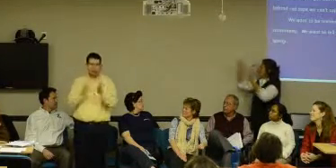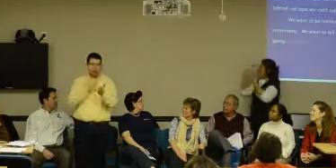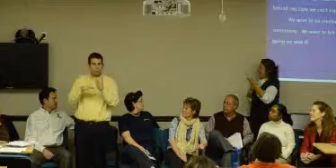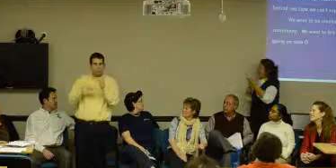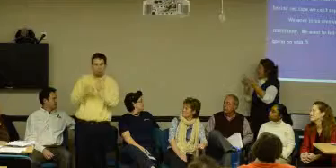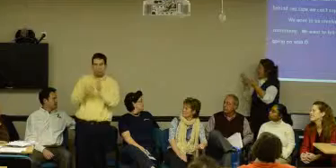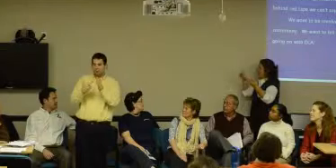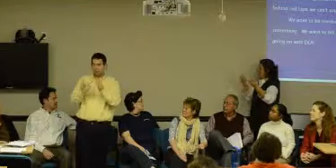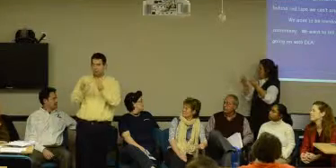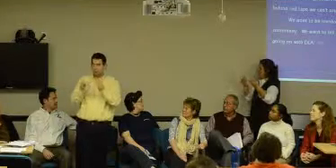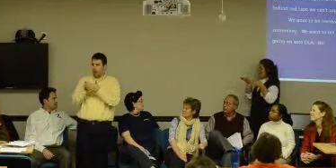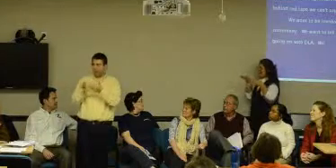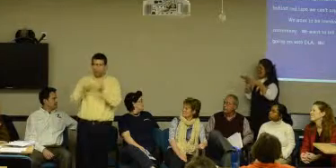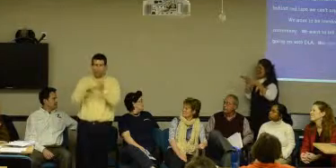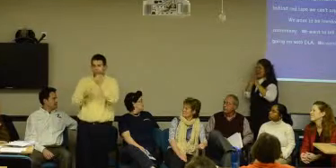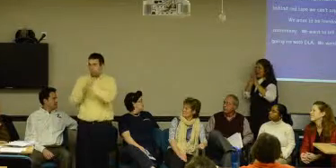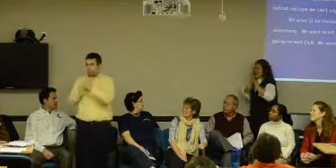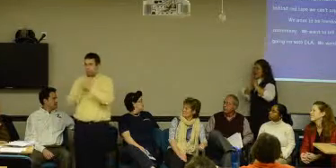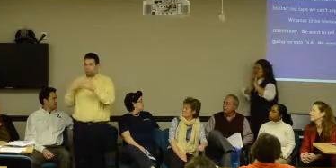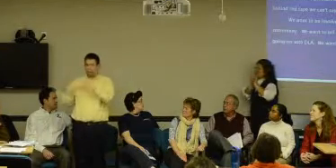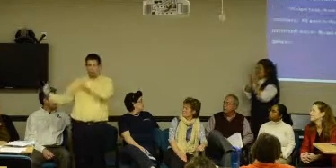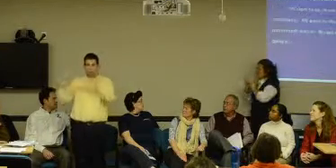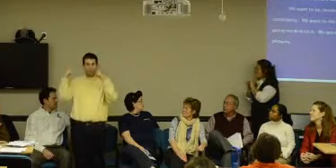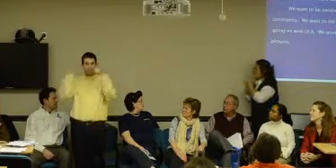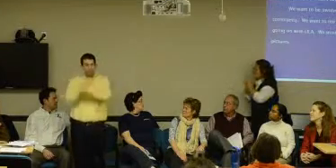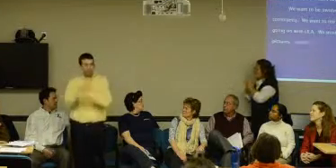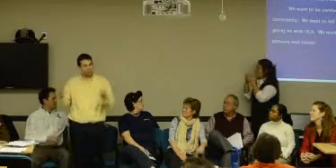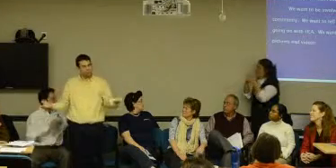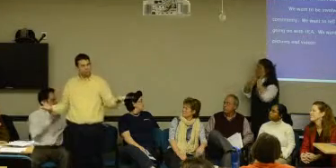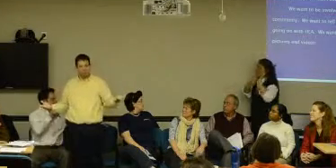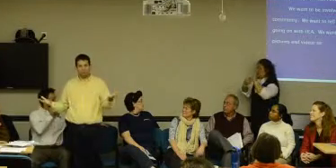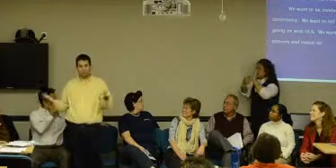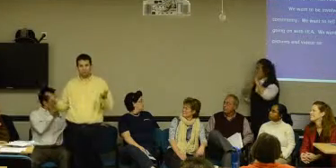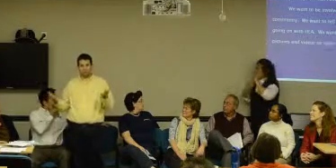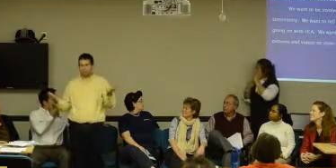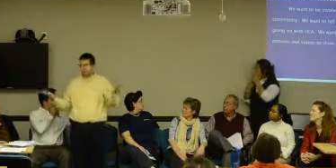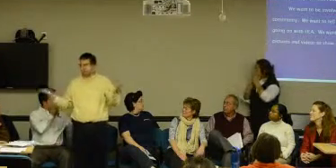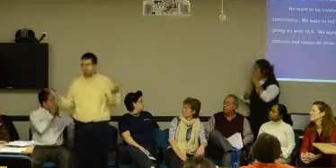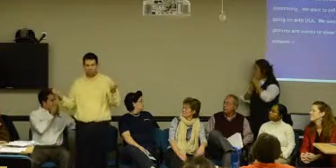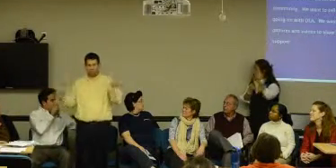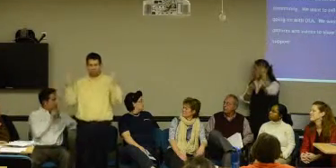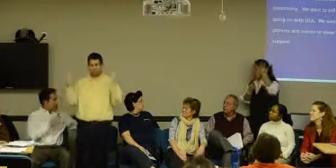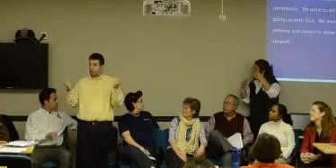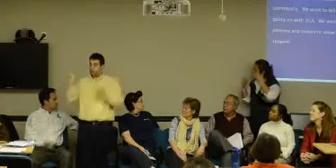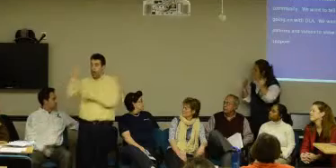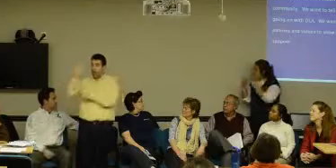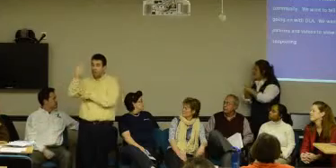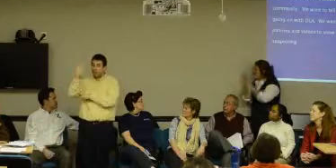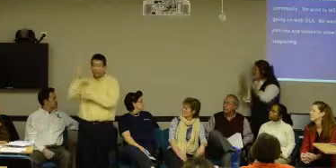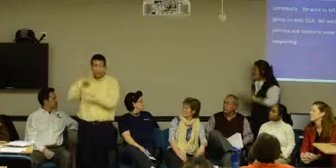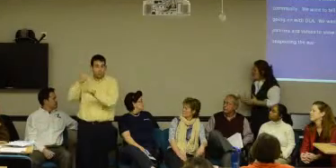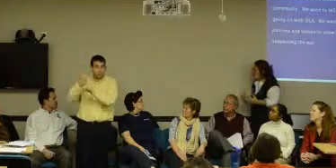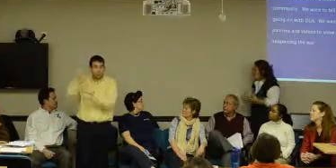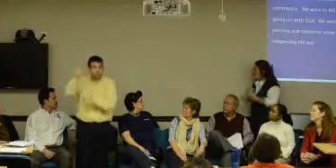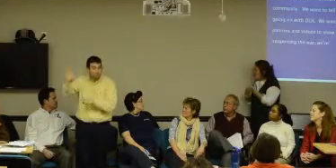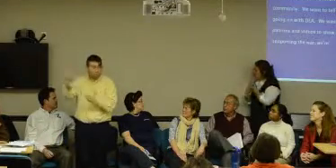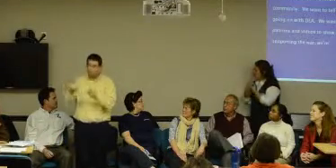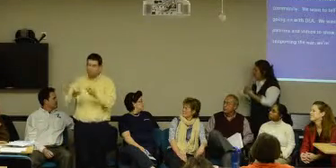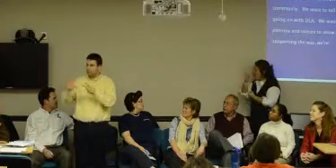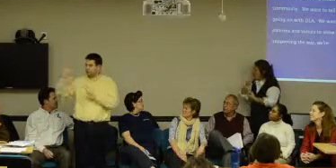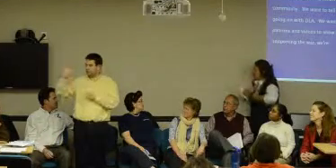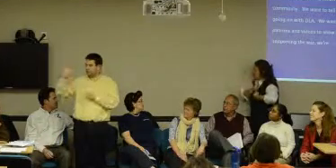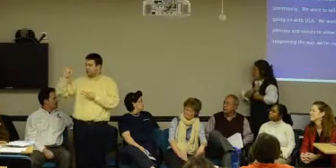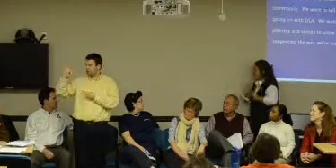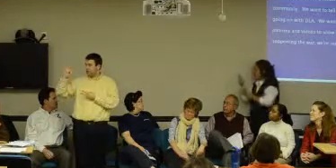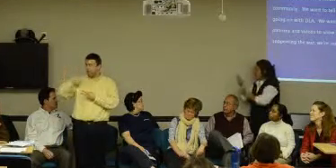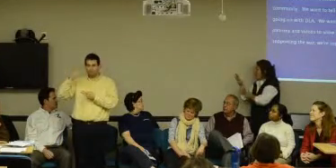We want to put out pictures and videos to show that we're supporting, we're supporting the war. We're supporting those troops. The